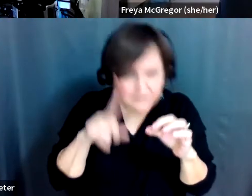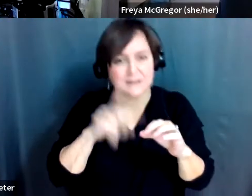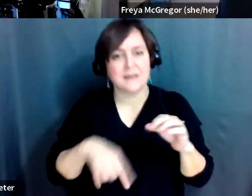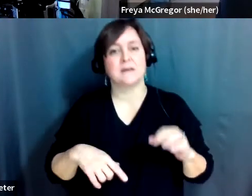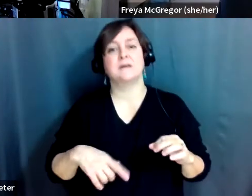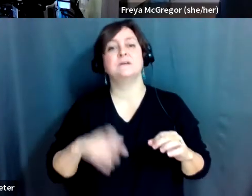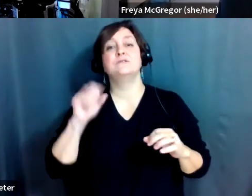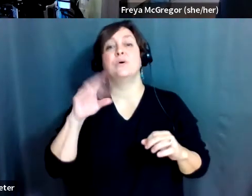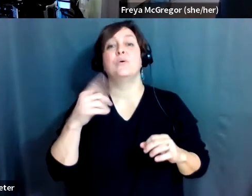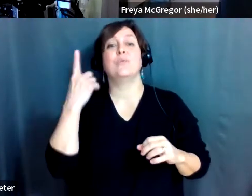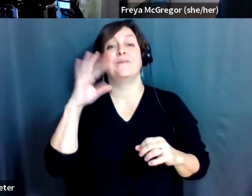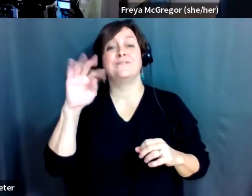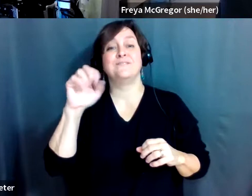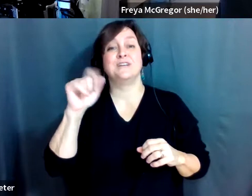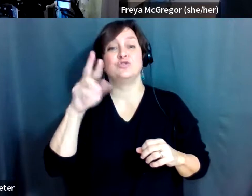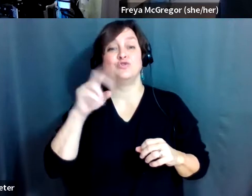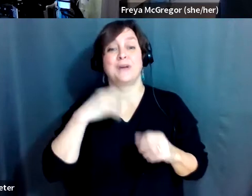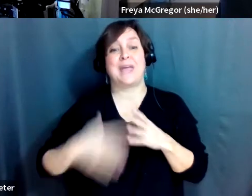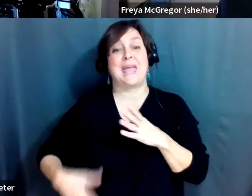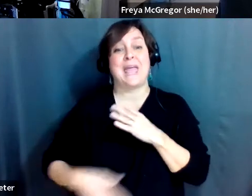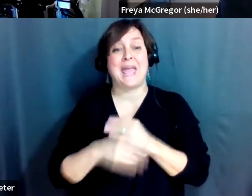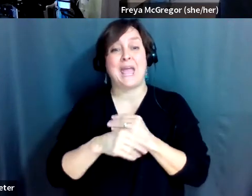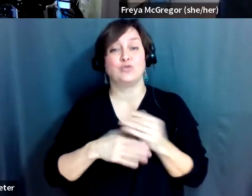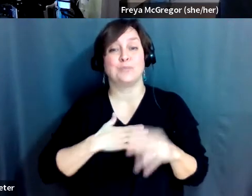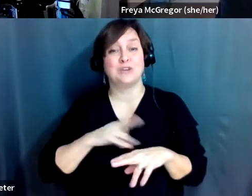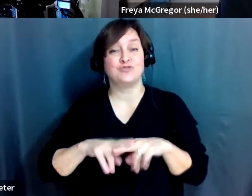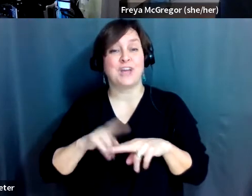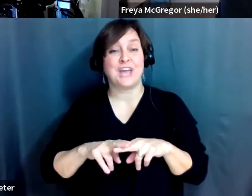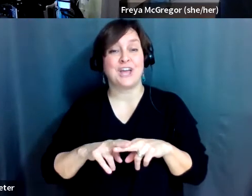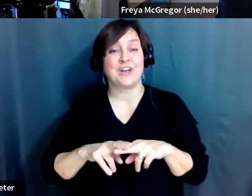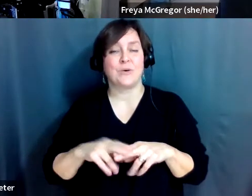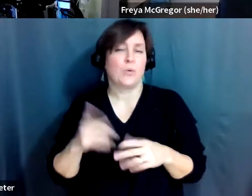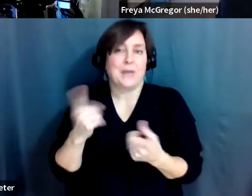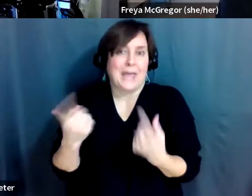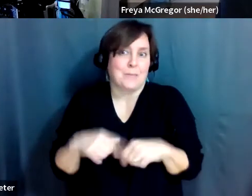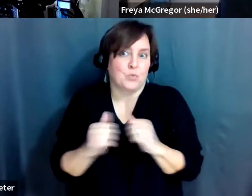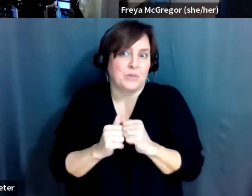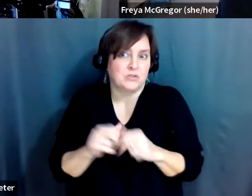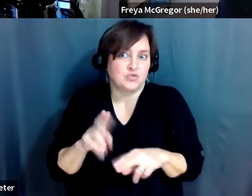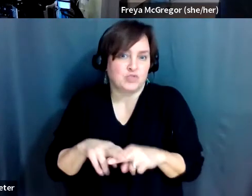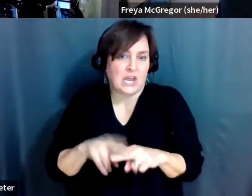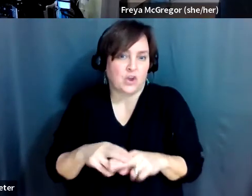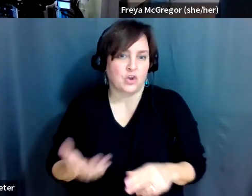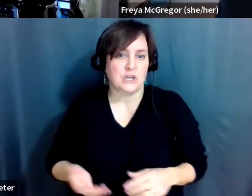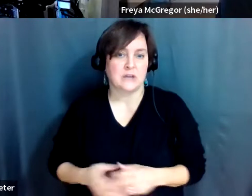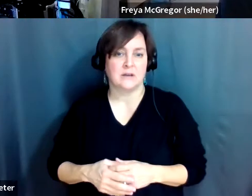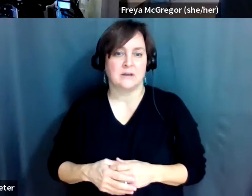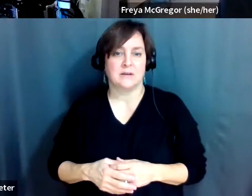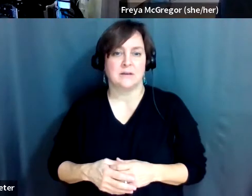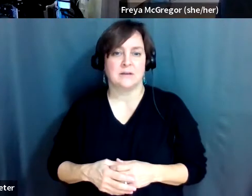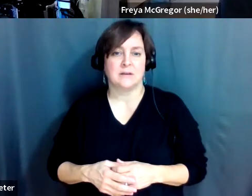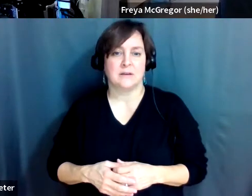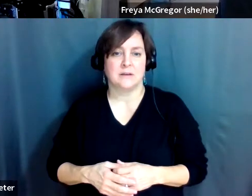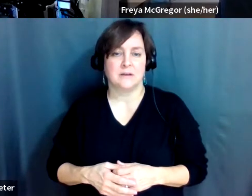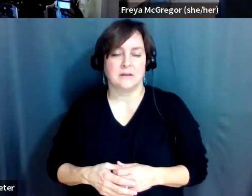of the features that I, that I added to this chair, or they came with this chair. There's my water bottle.